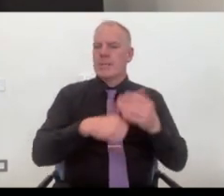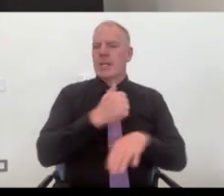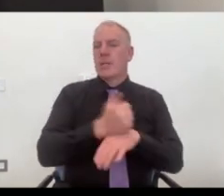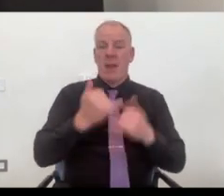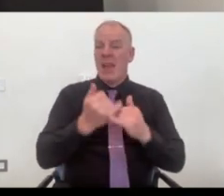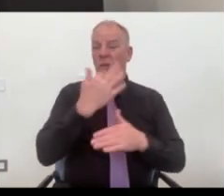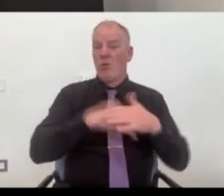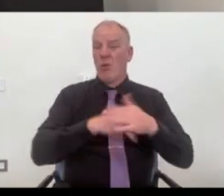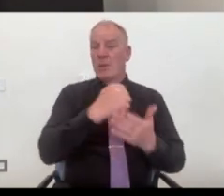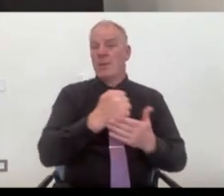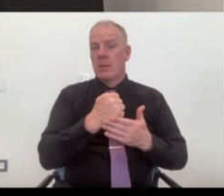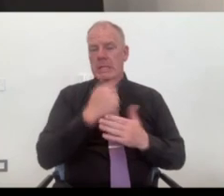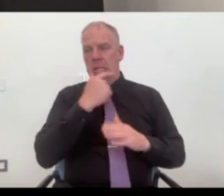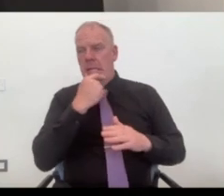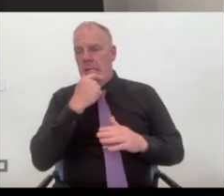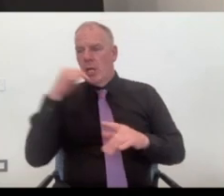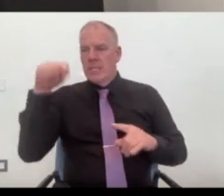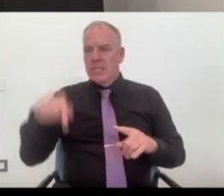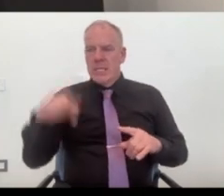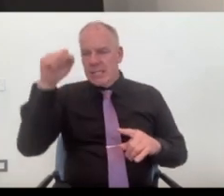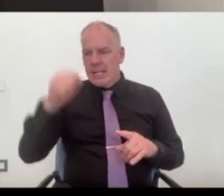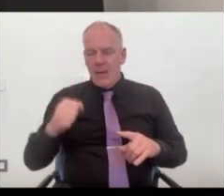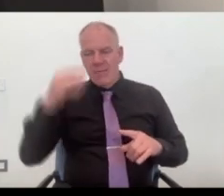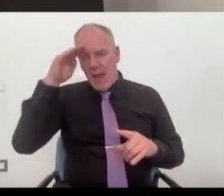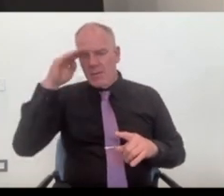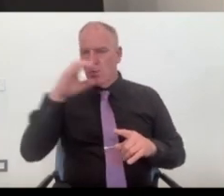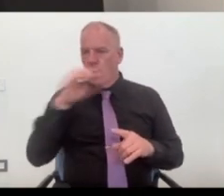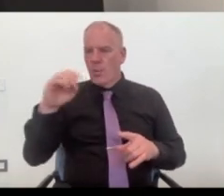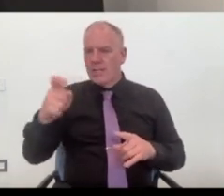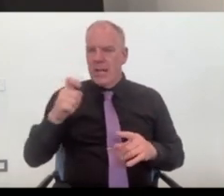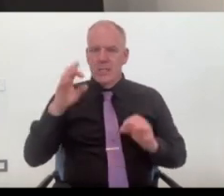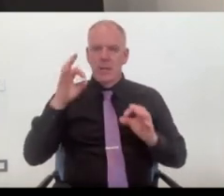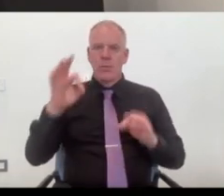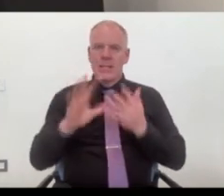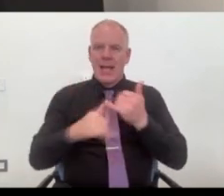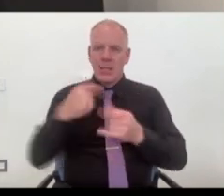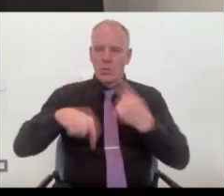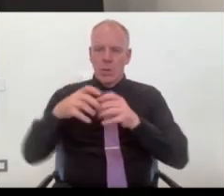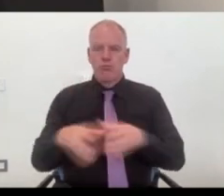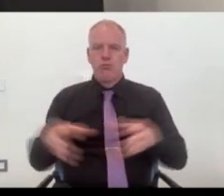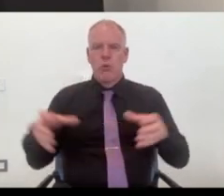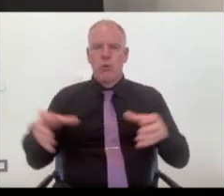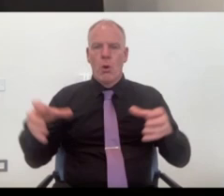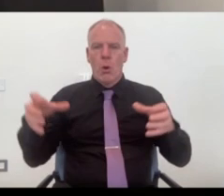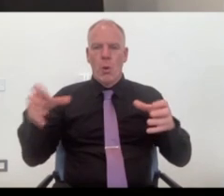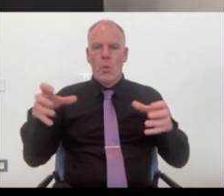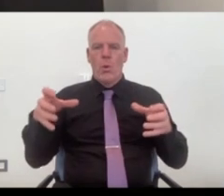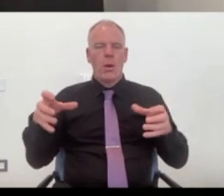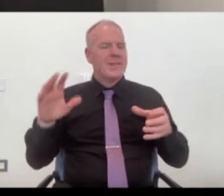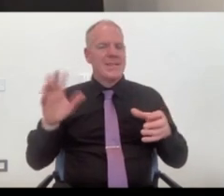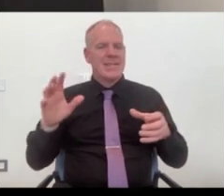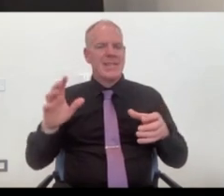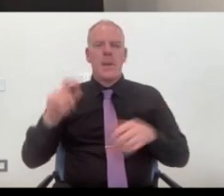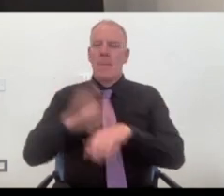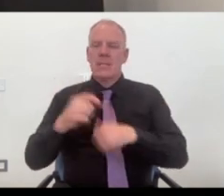want be thinking, well, hold on, let's, let's go south for corporation tax because it's going to be great in 10 years when we're really, really big. So what's best for the business is